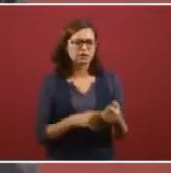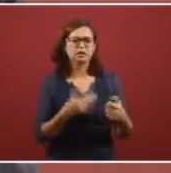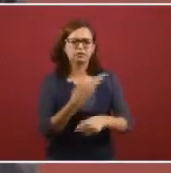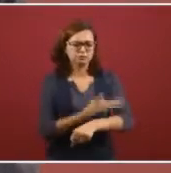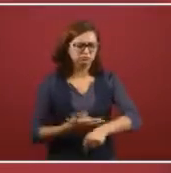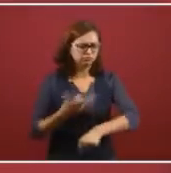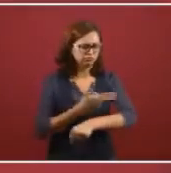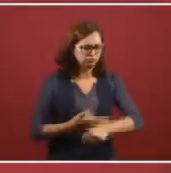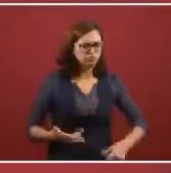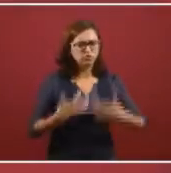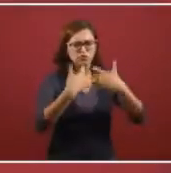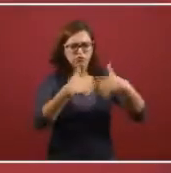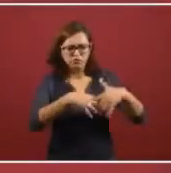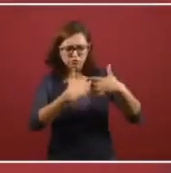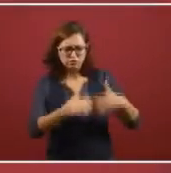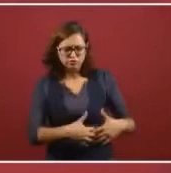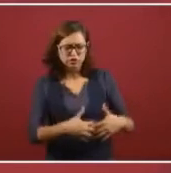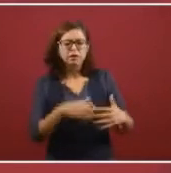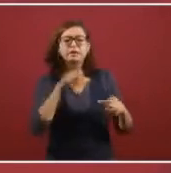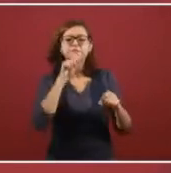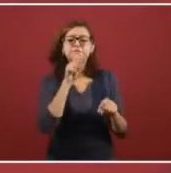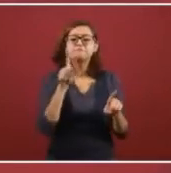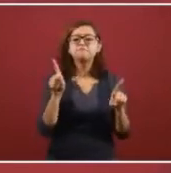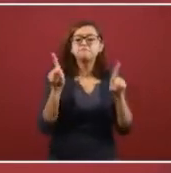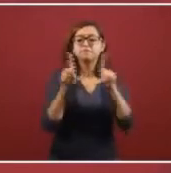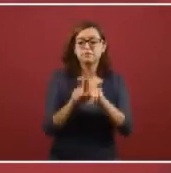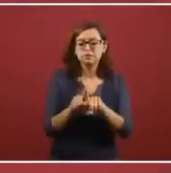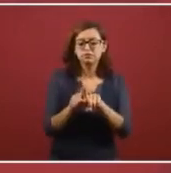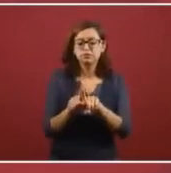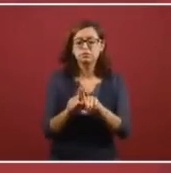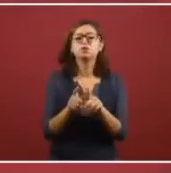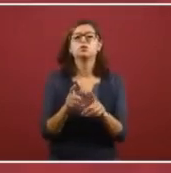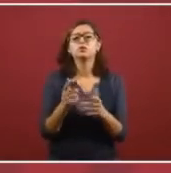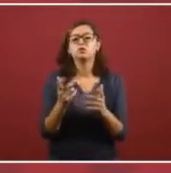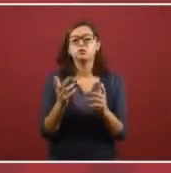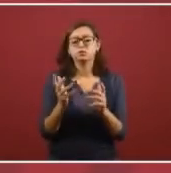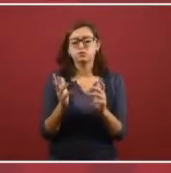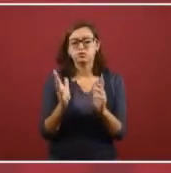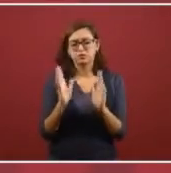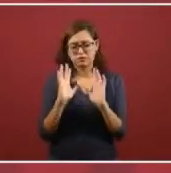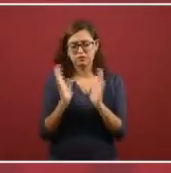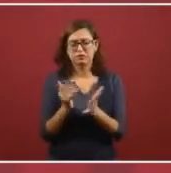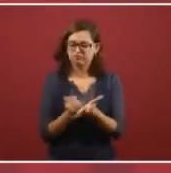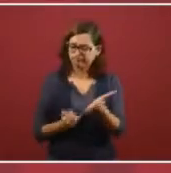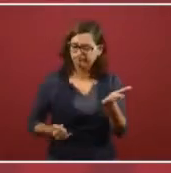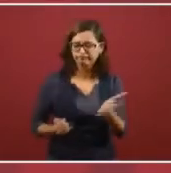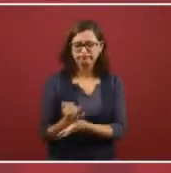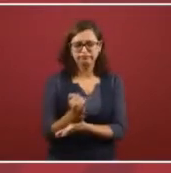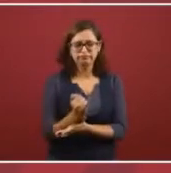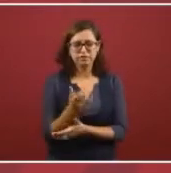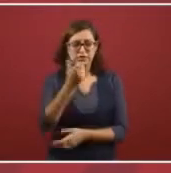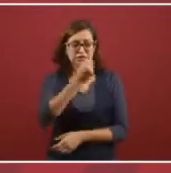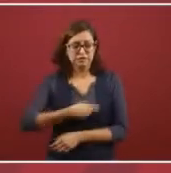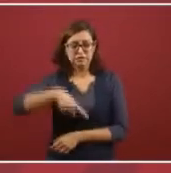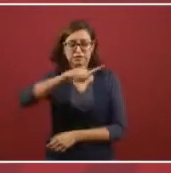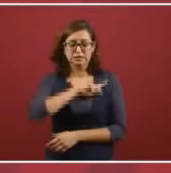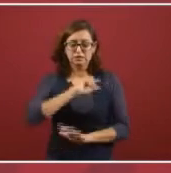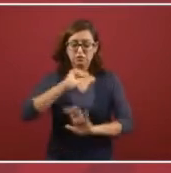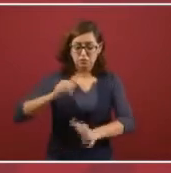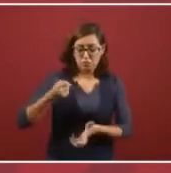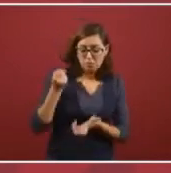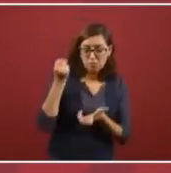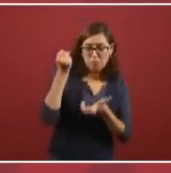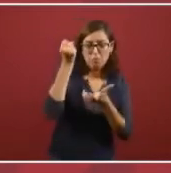operative areas. And also we have defined, to increase the budget